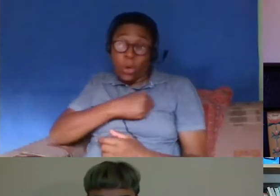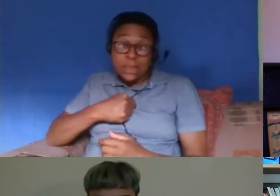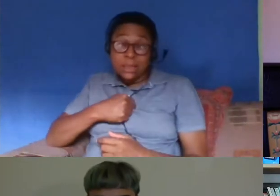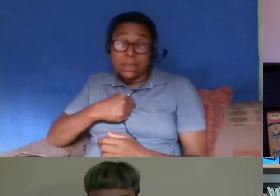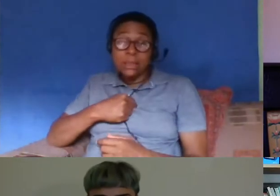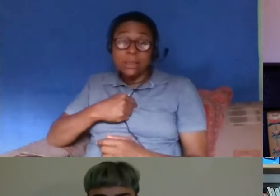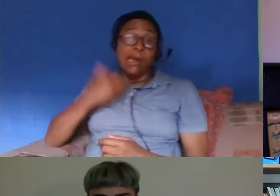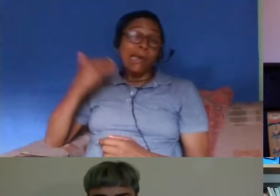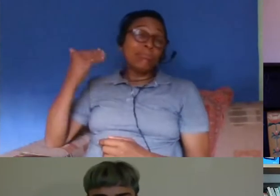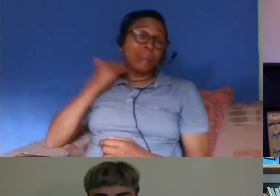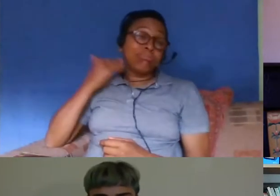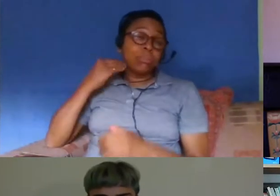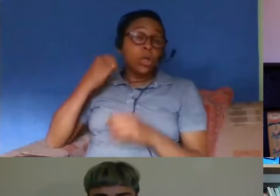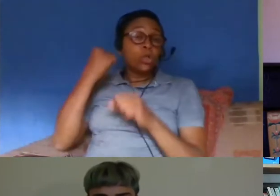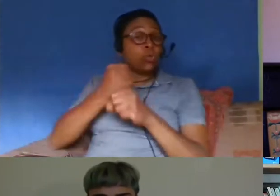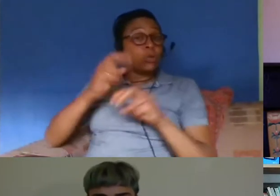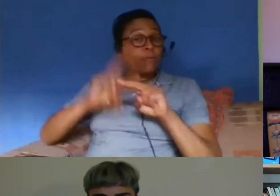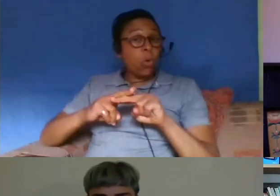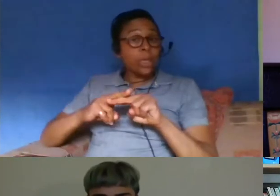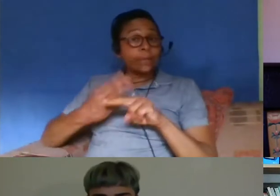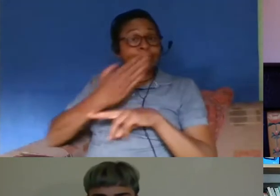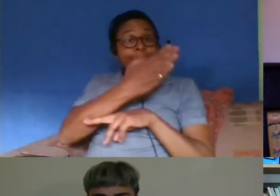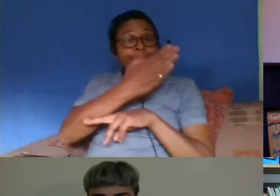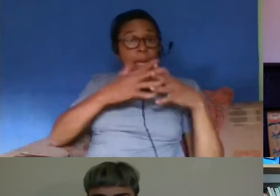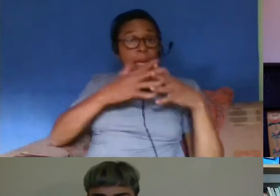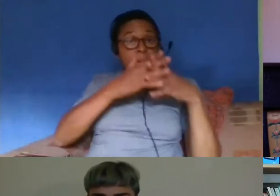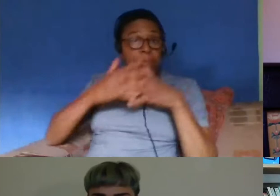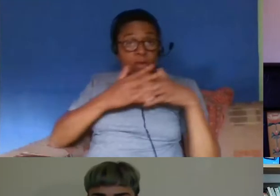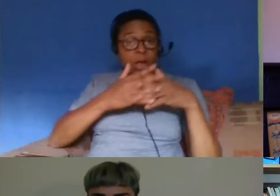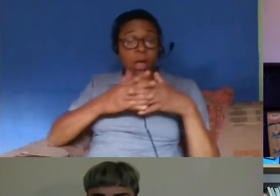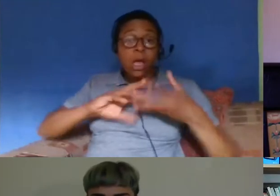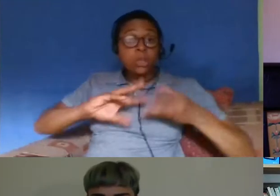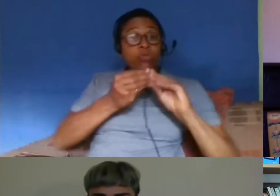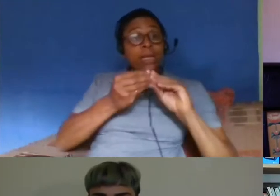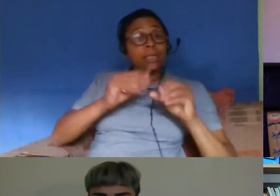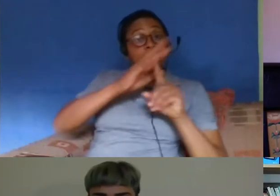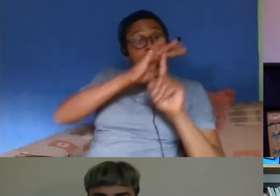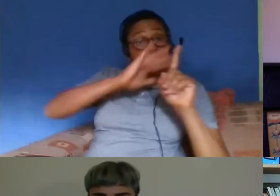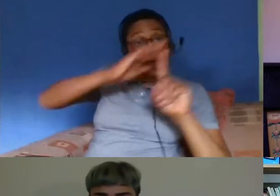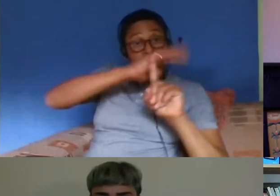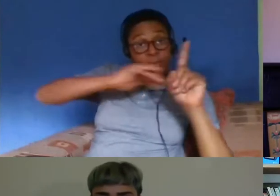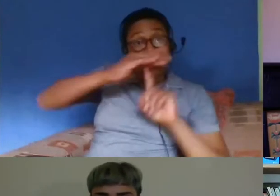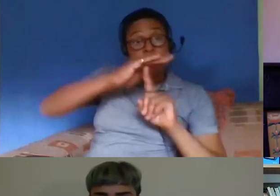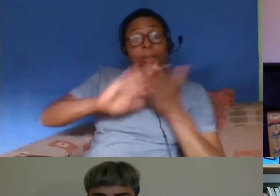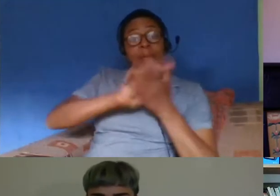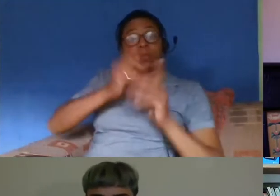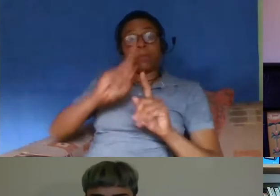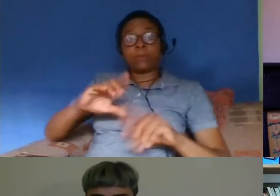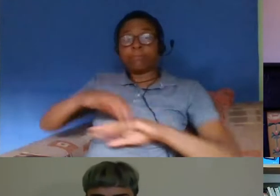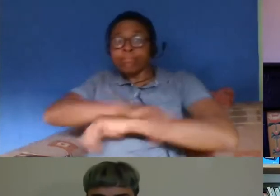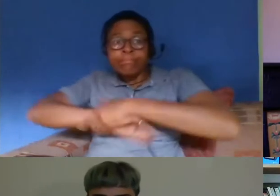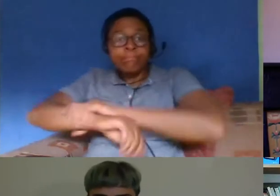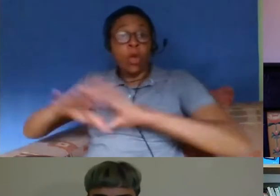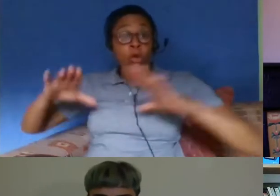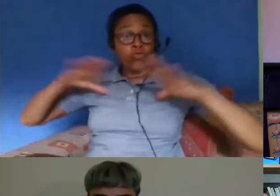floyd has perhaps done more to to actually create an environment where change is going to take place then perhaps the